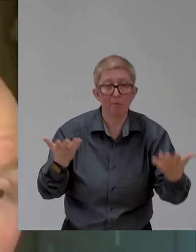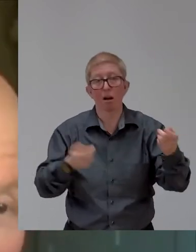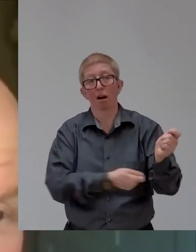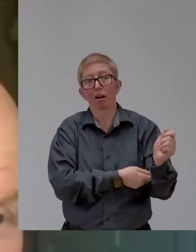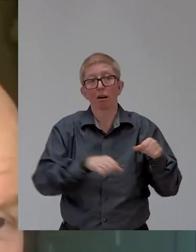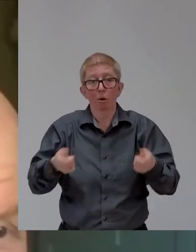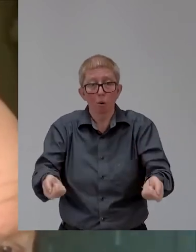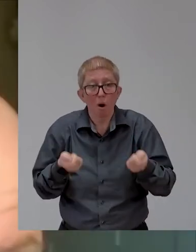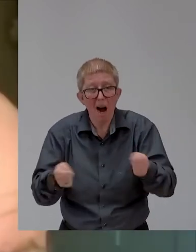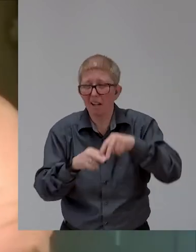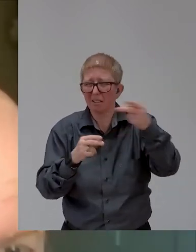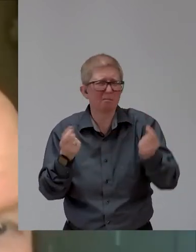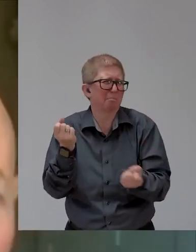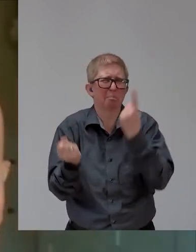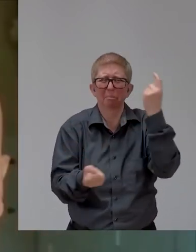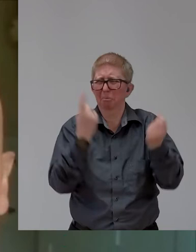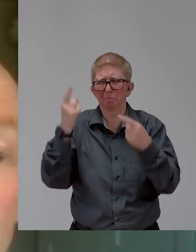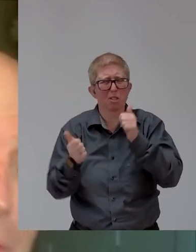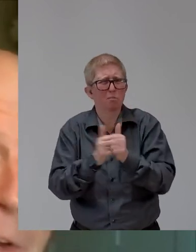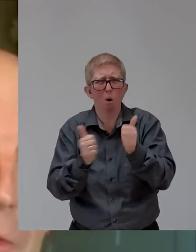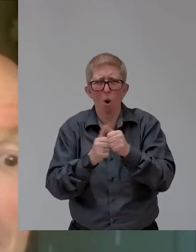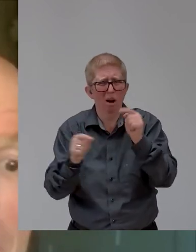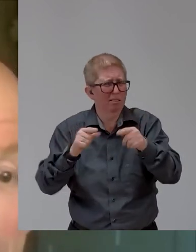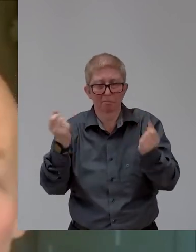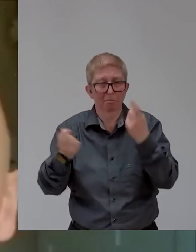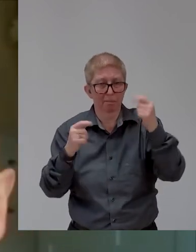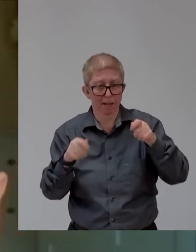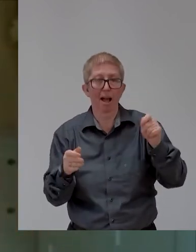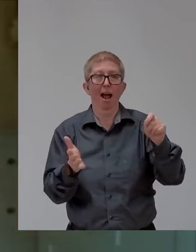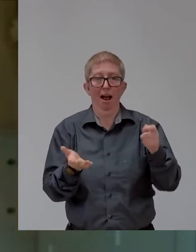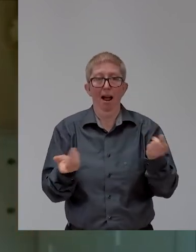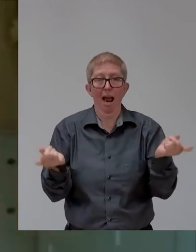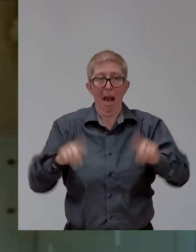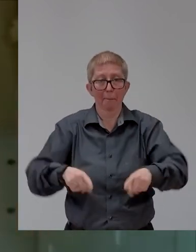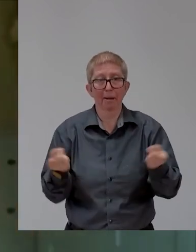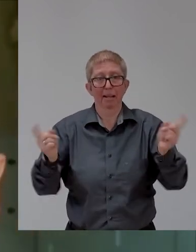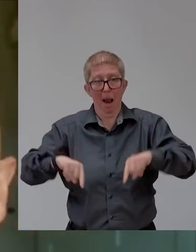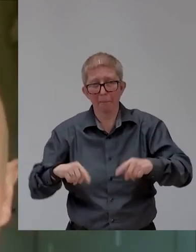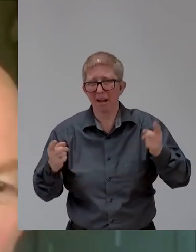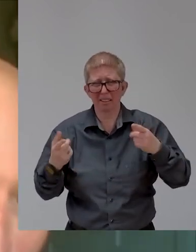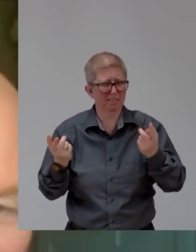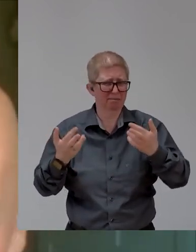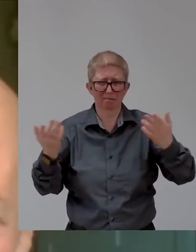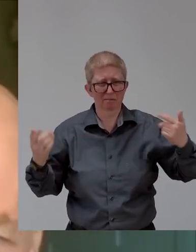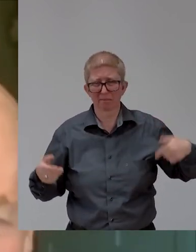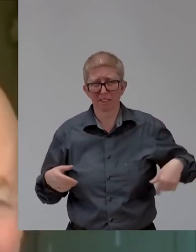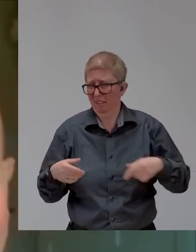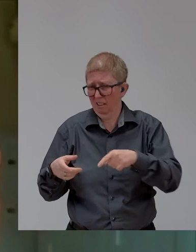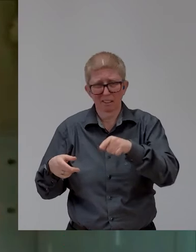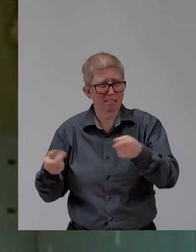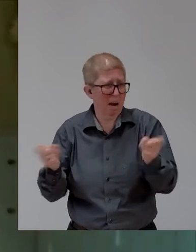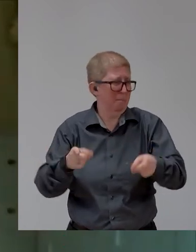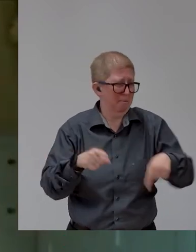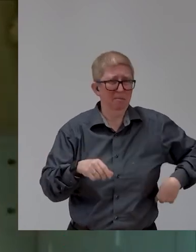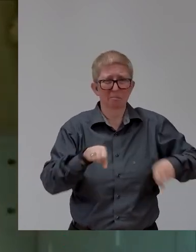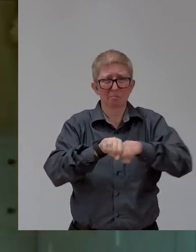into a party. heard, you know, when, rather than going through the front door and paying or whatever, um, the wall collapsed, you